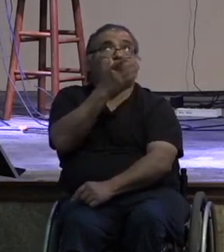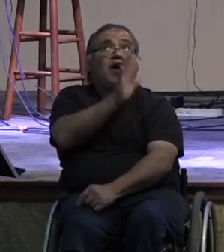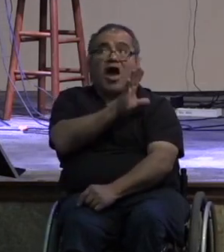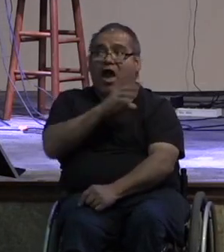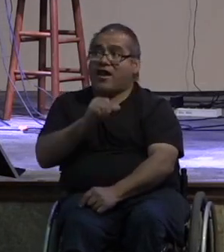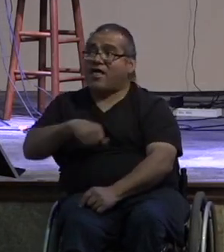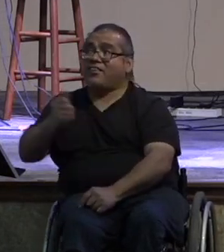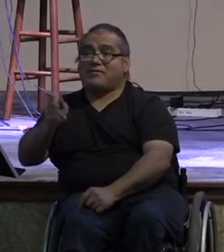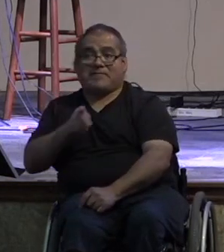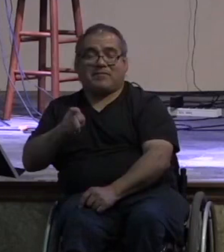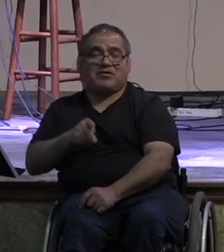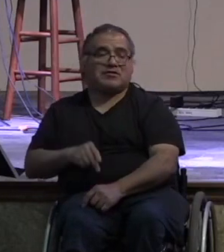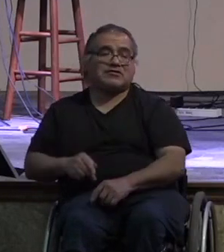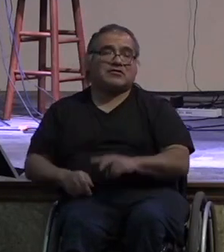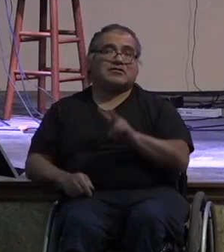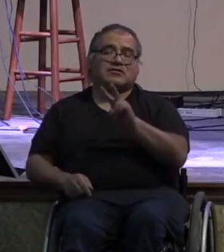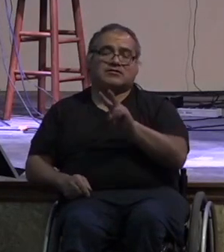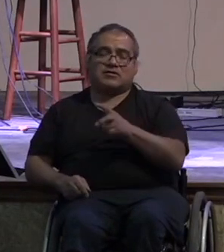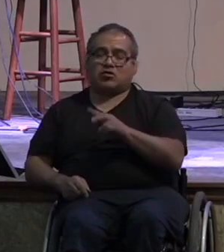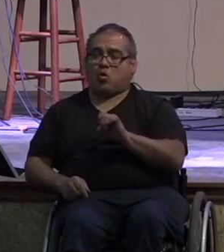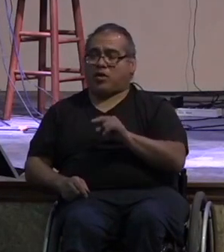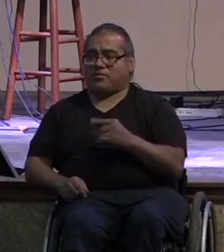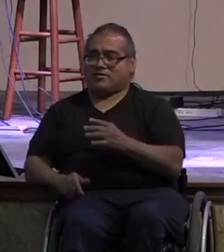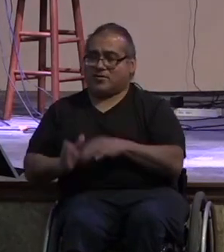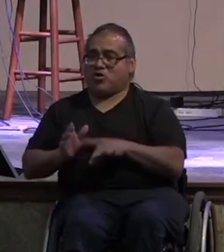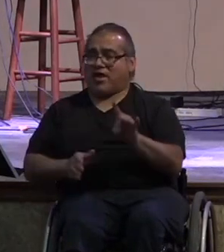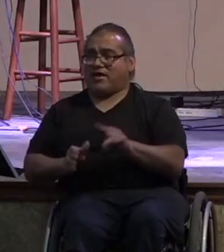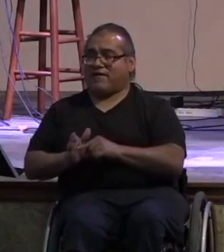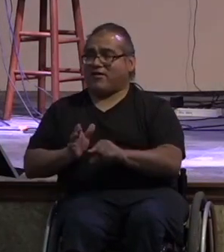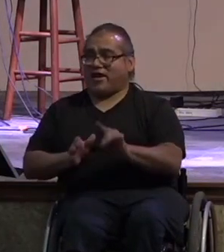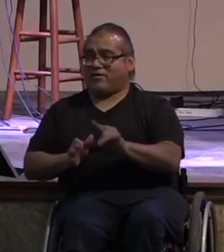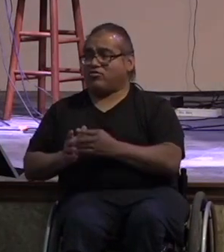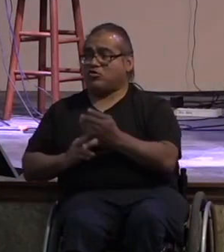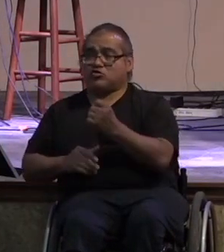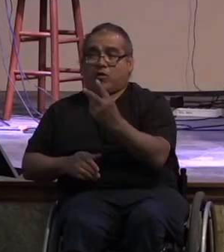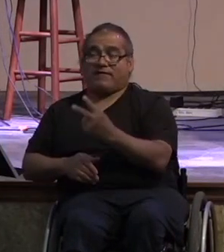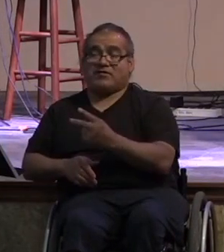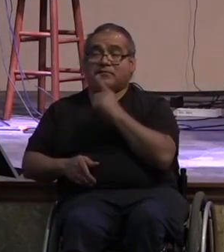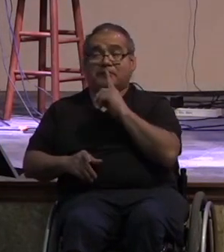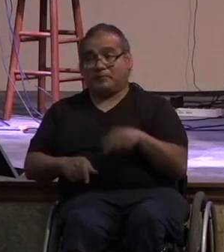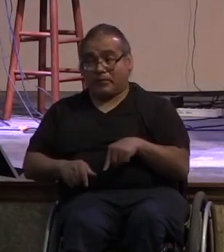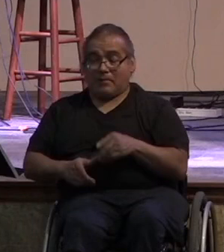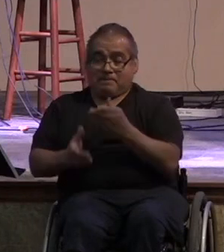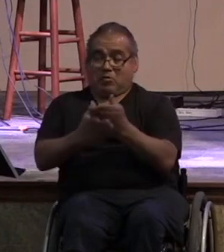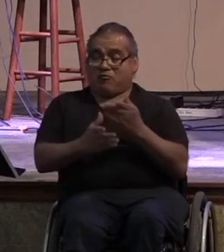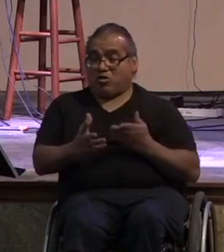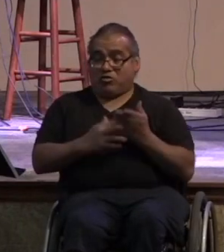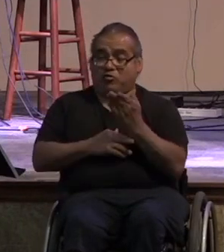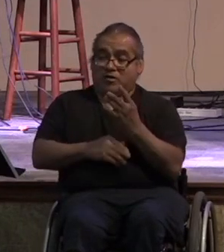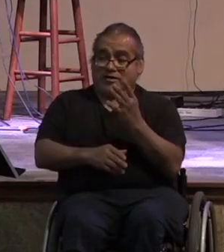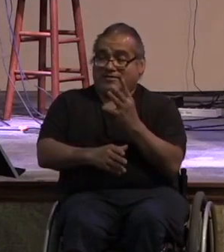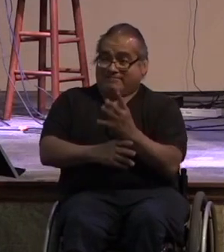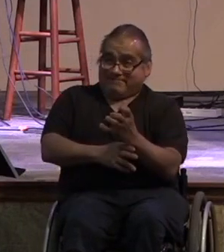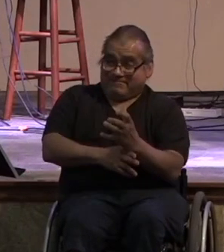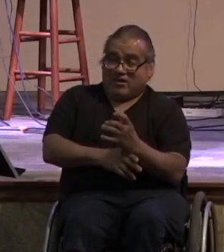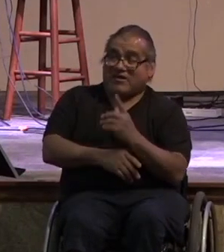second corinthians 8 8 through 12 i say this not as a command but to prove by the earnestness of others